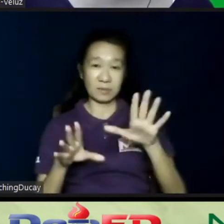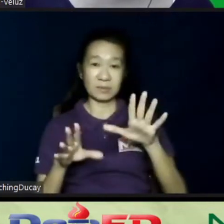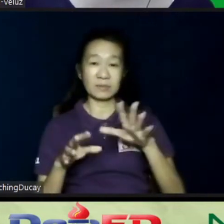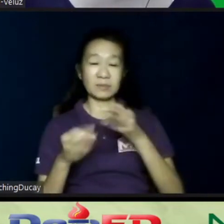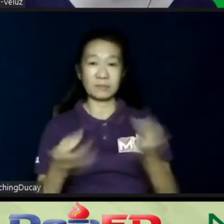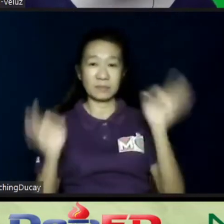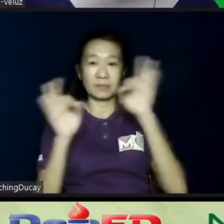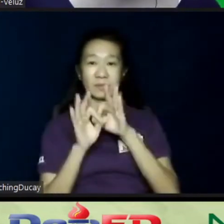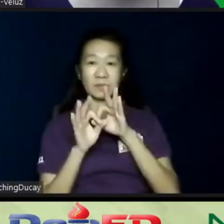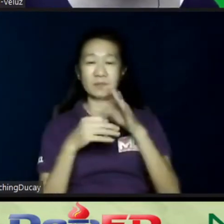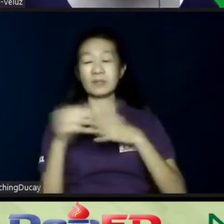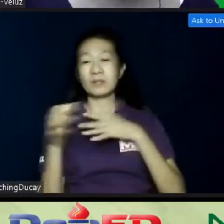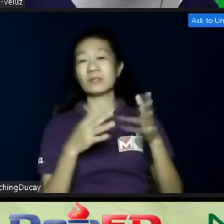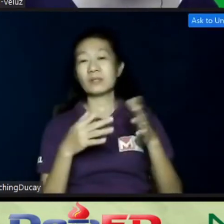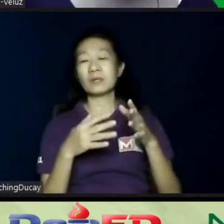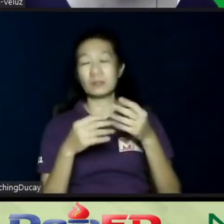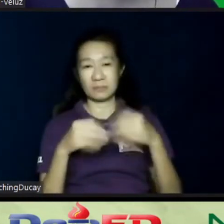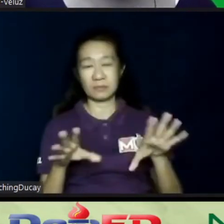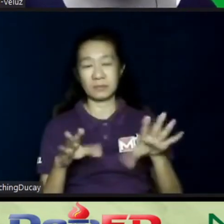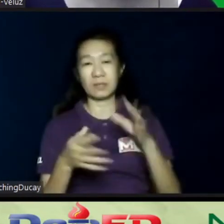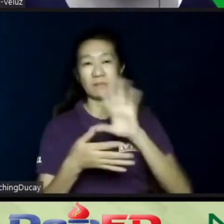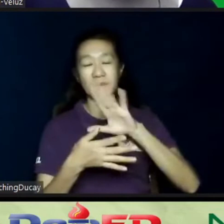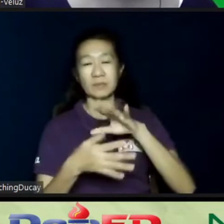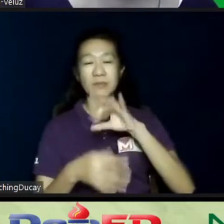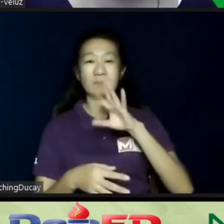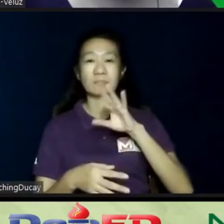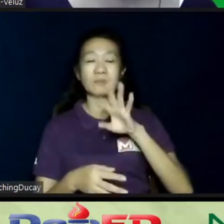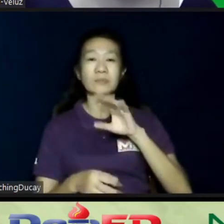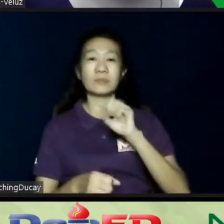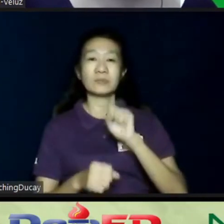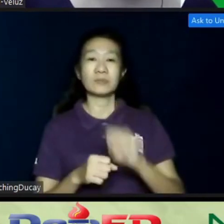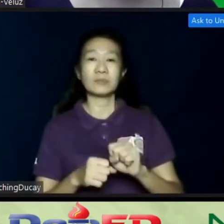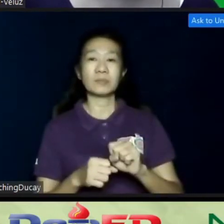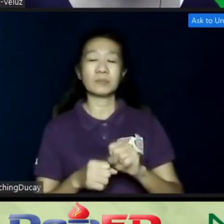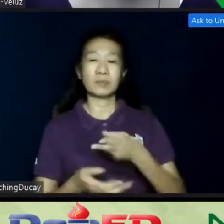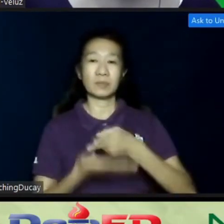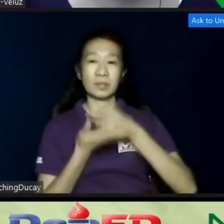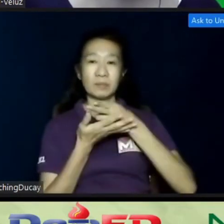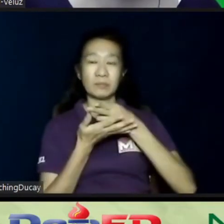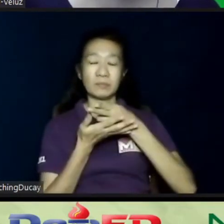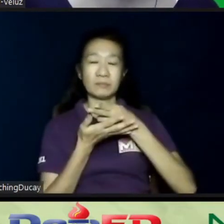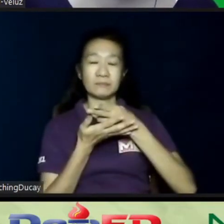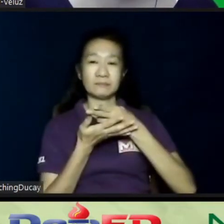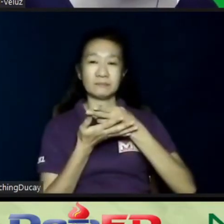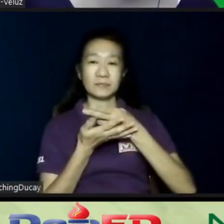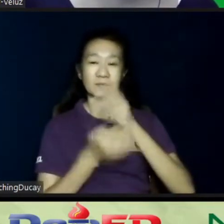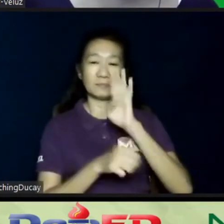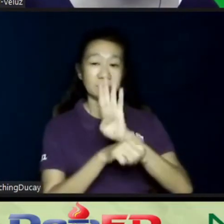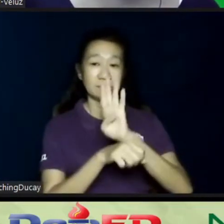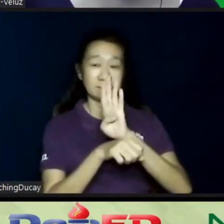beyond COVID-19. fact, di ba, di ba, mami? So, this will only help their business